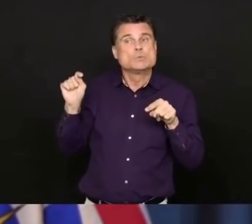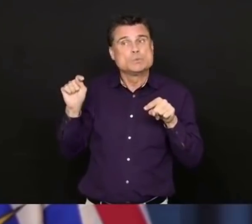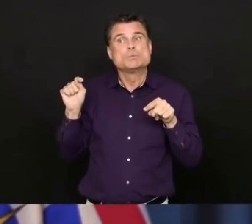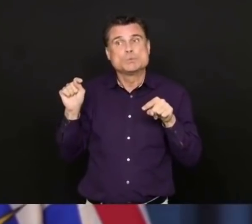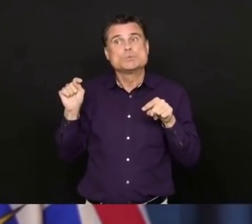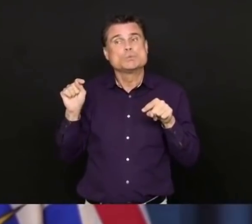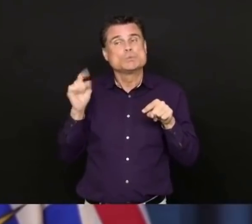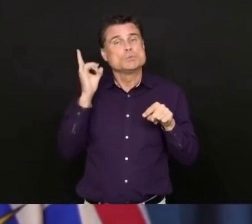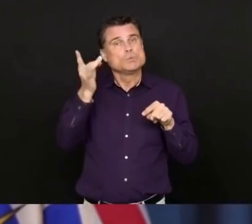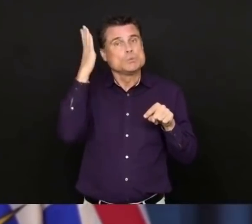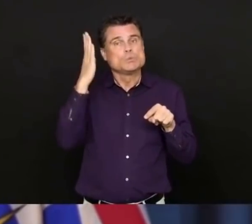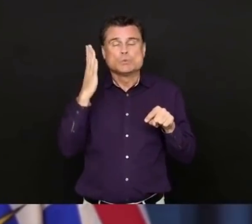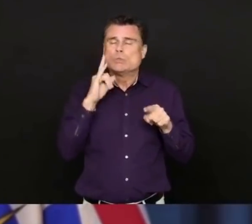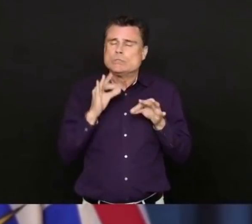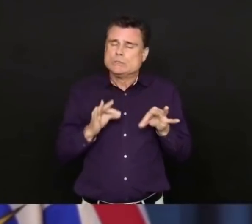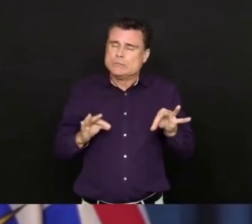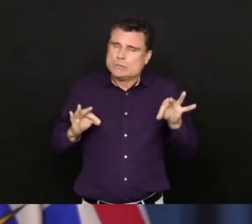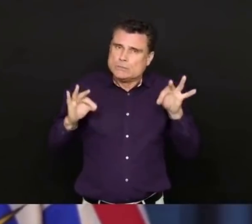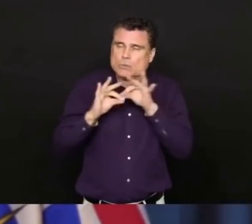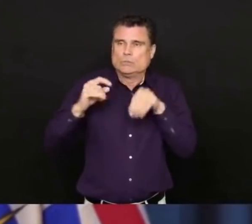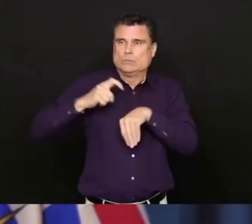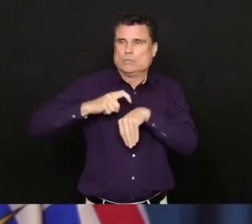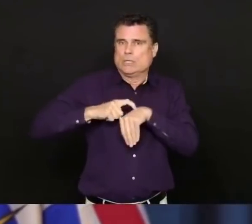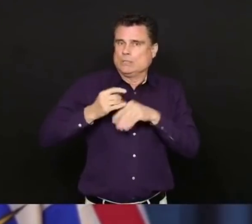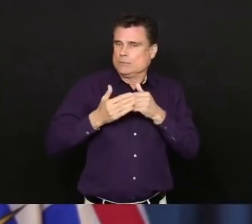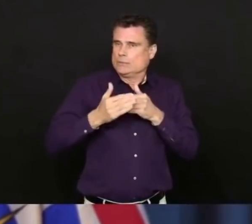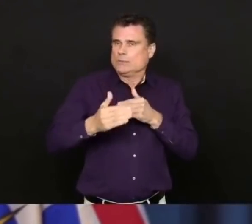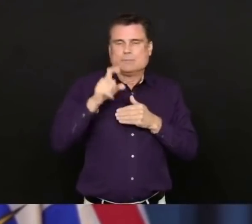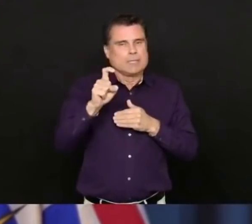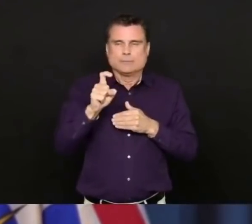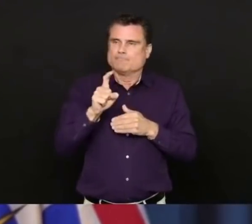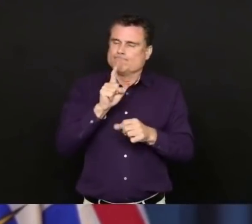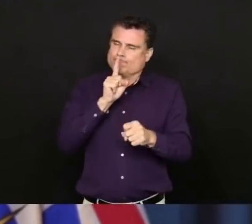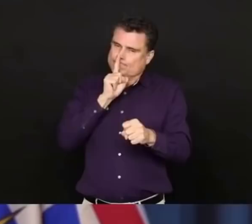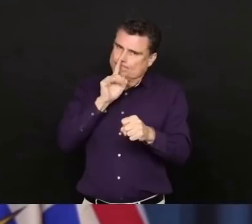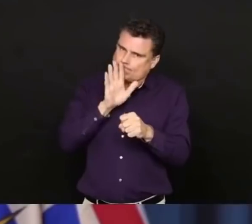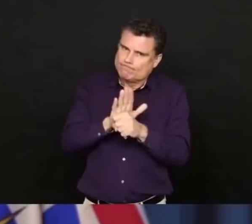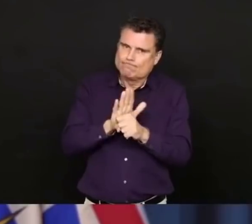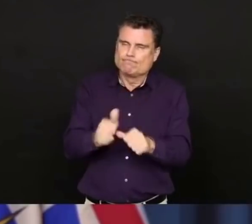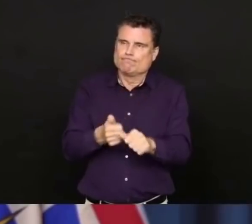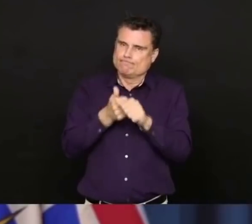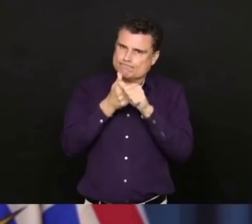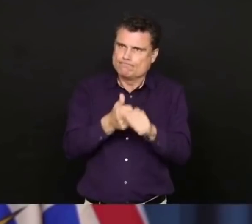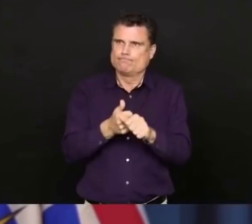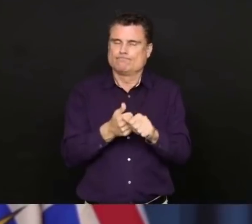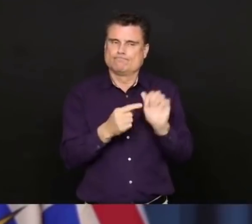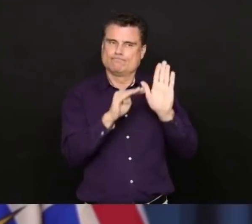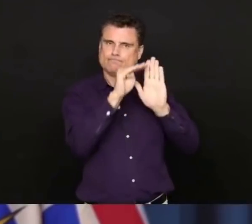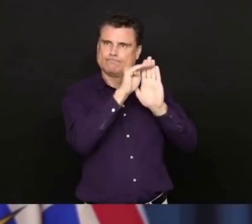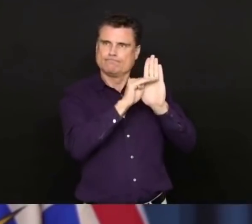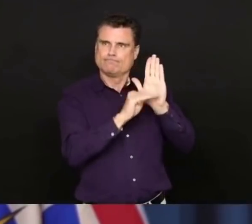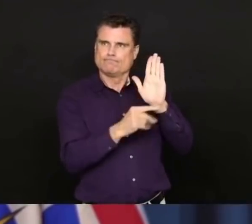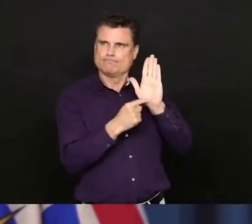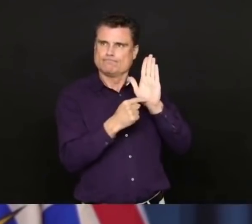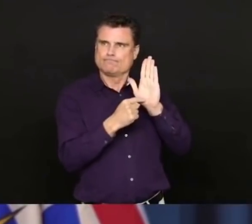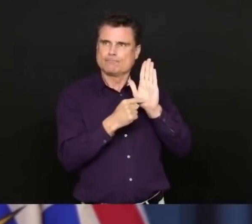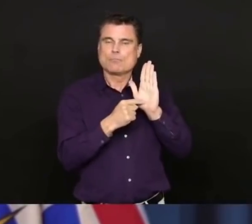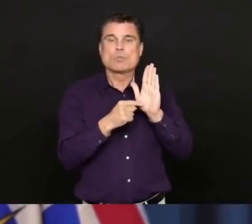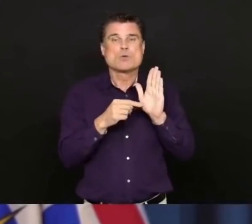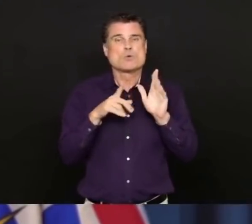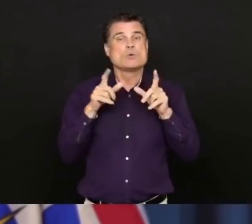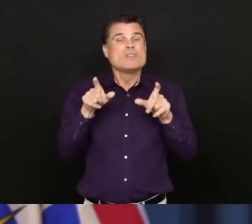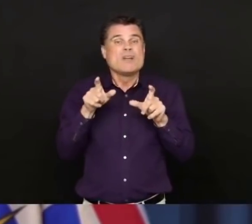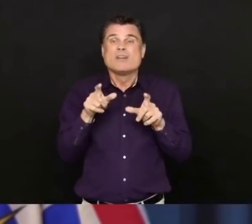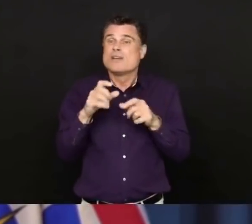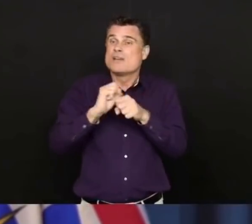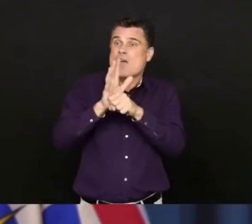Alberta. This is our time to hold the line. We must be unwavering in our commitment to keep our firewall